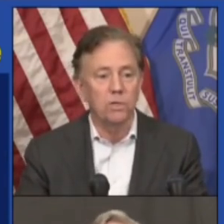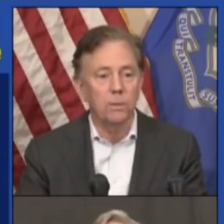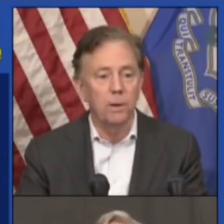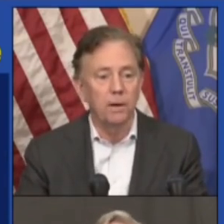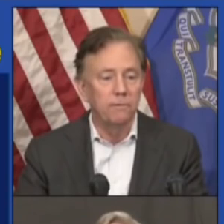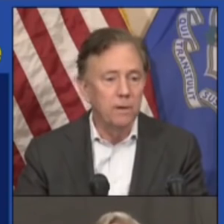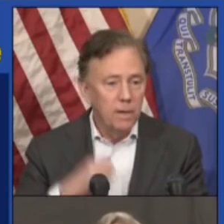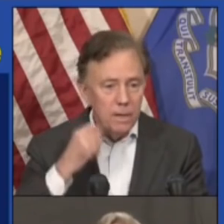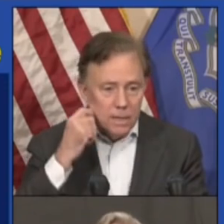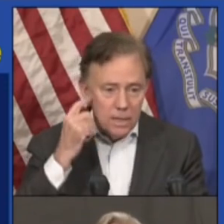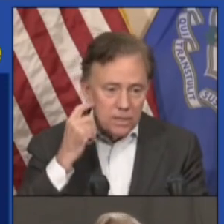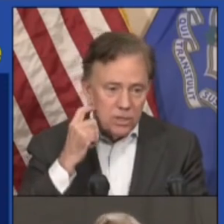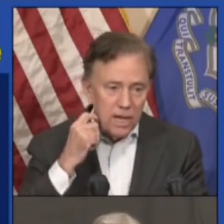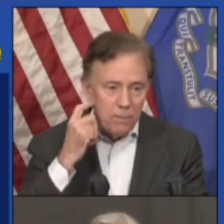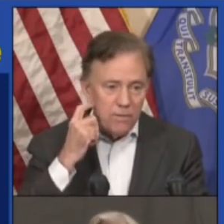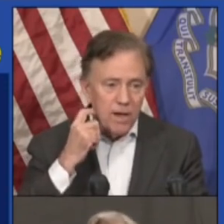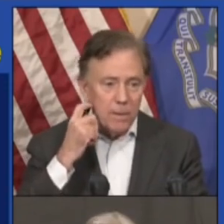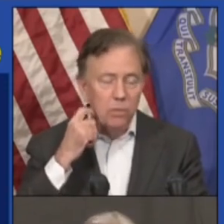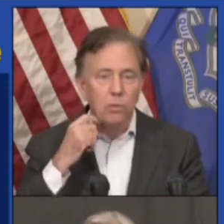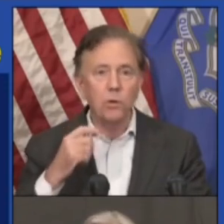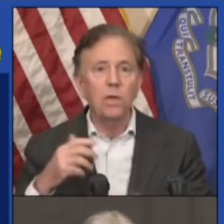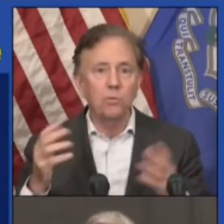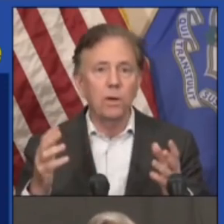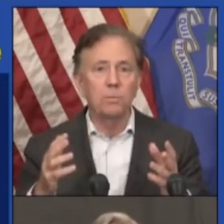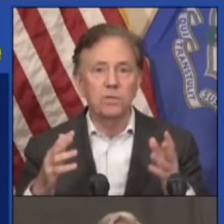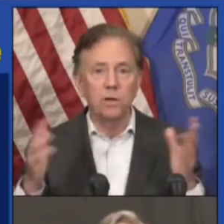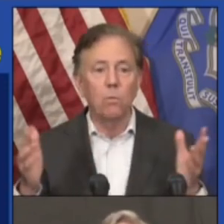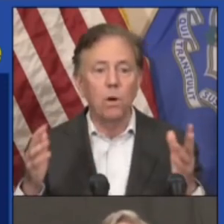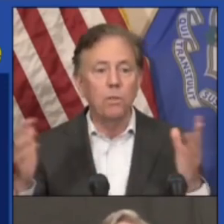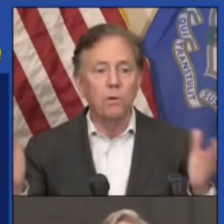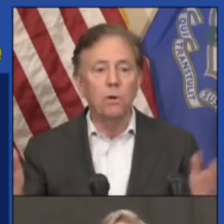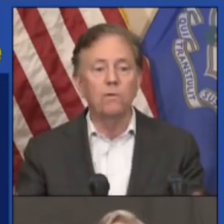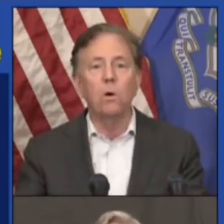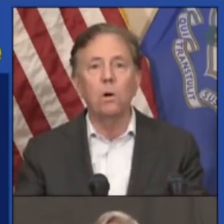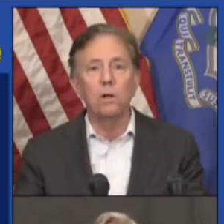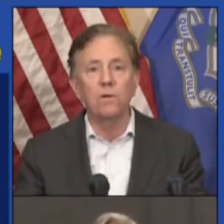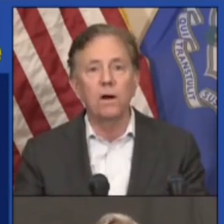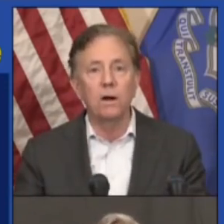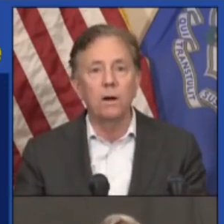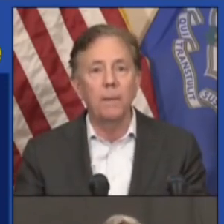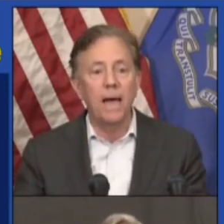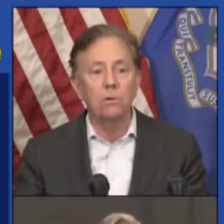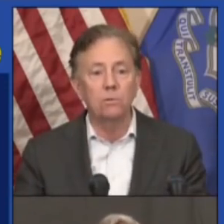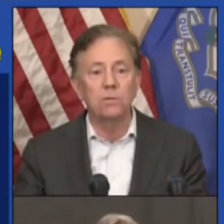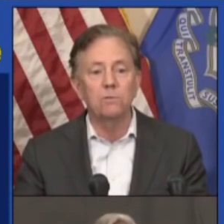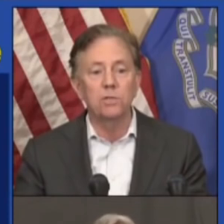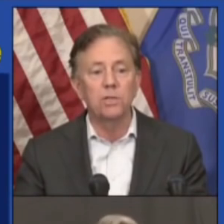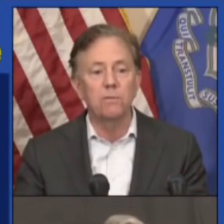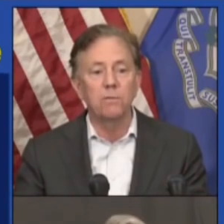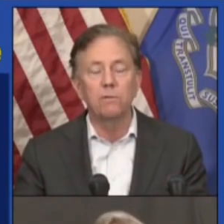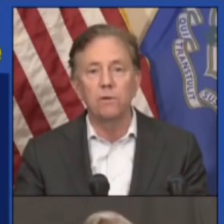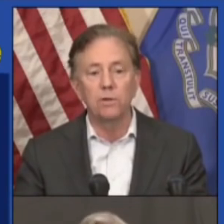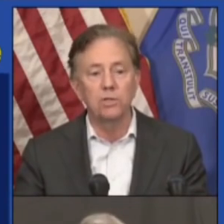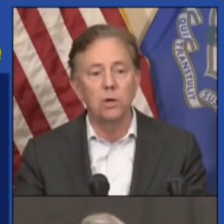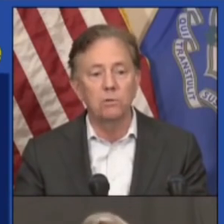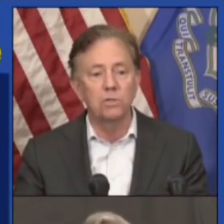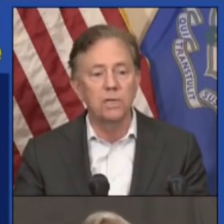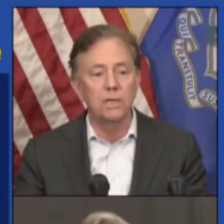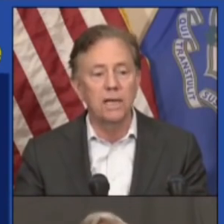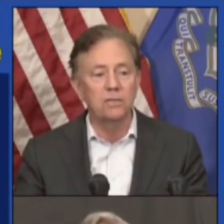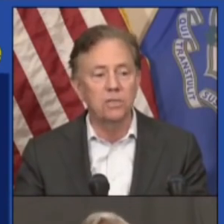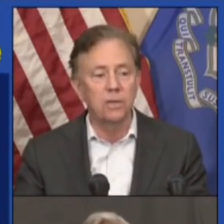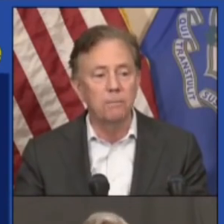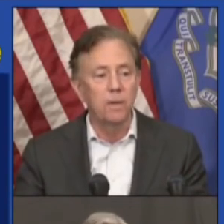-year-olds and above. Today, we've had about 33 percent, one-third of all of our adults have received their first